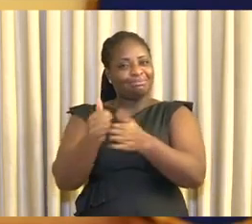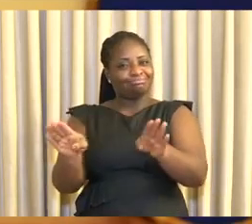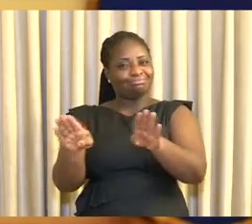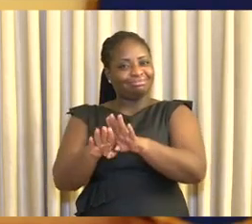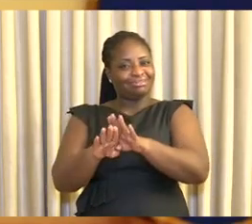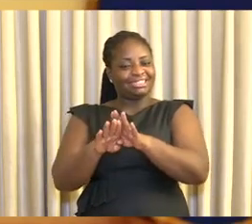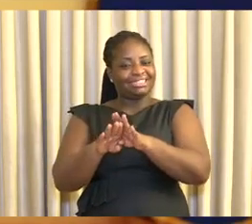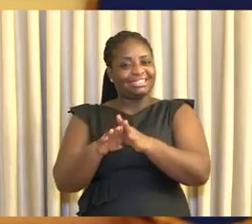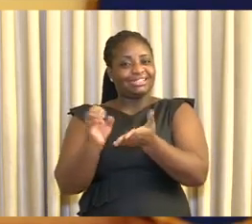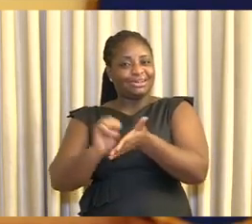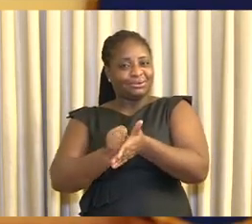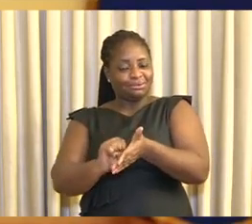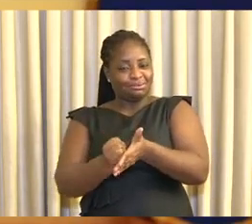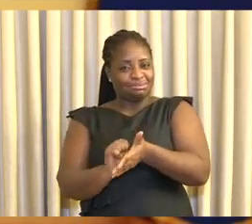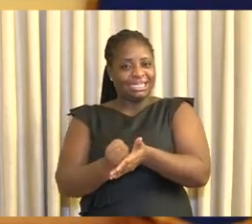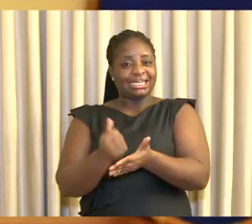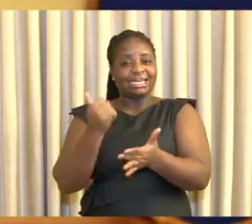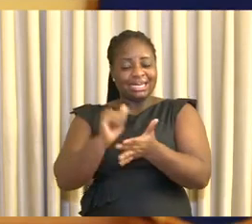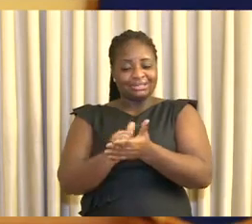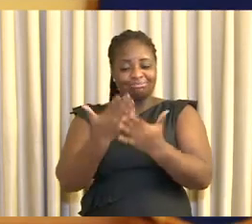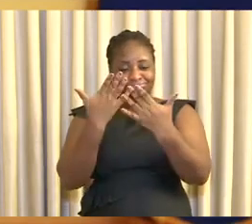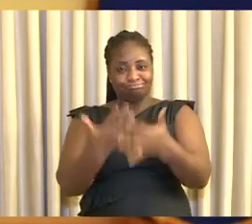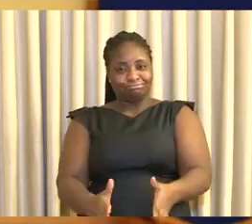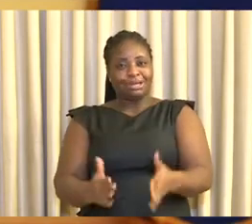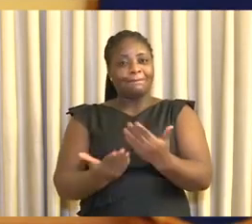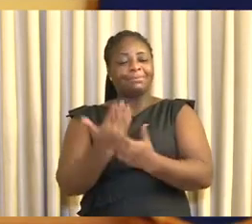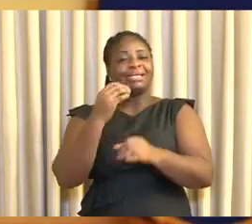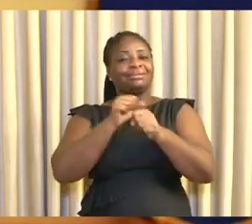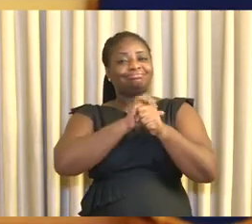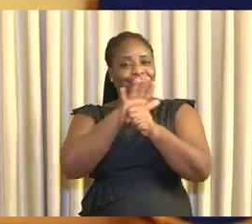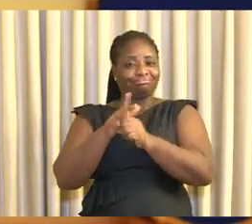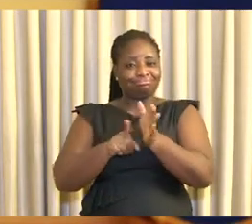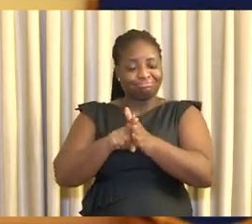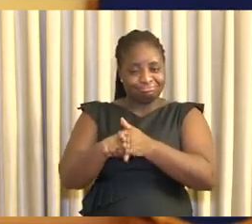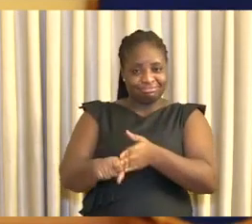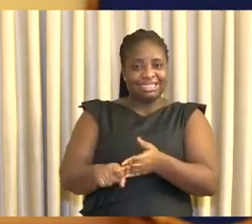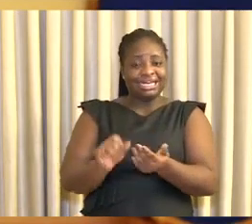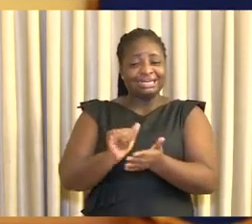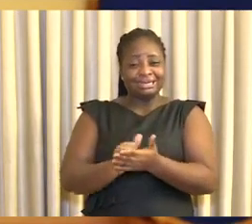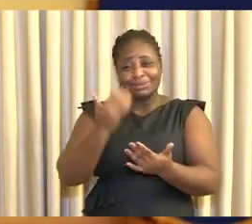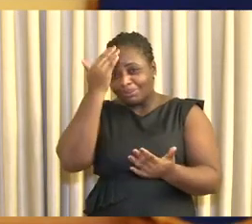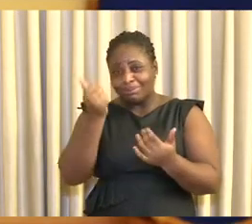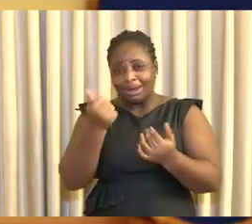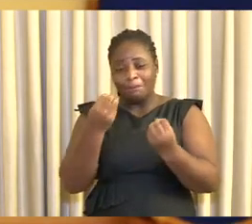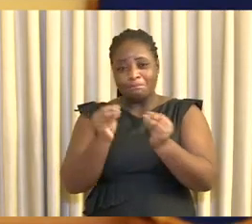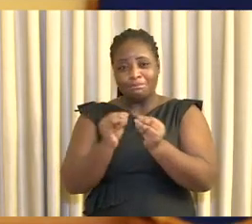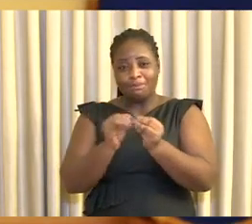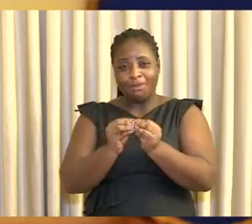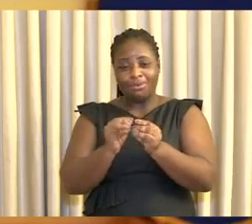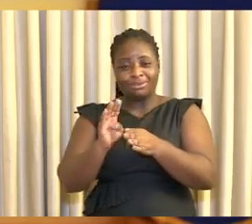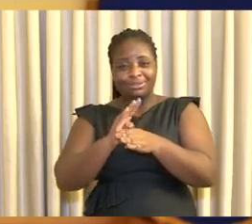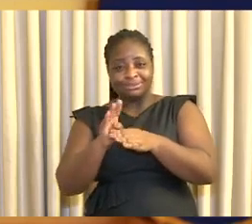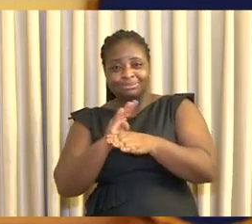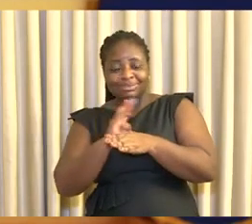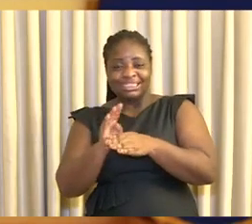additional expenditures. I welcome the three billion CD credit and stimulus package from the commercial